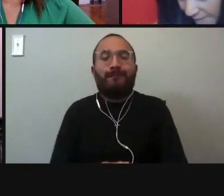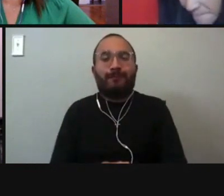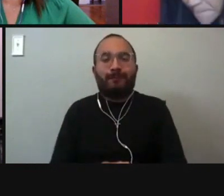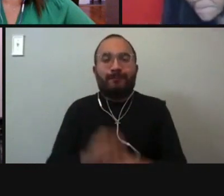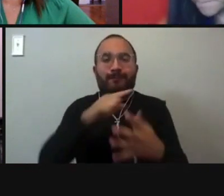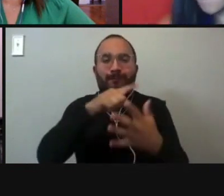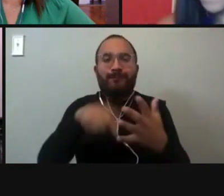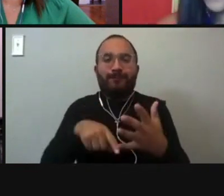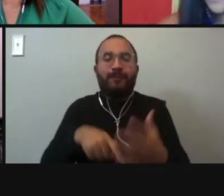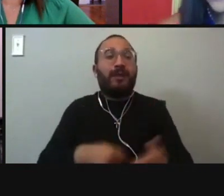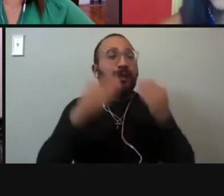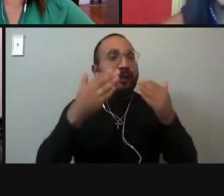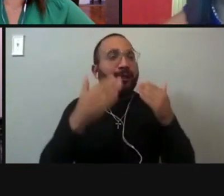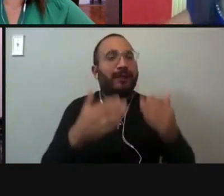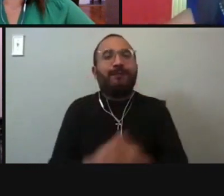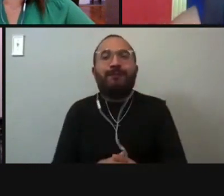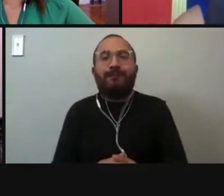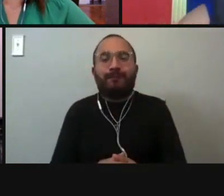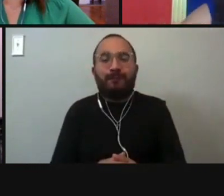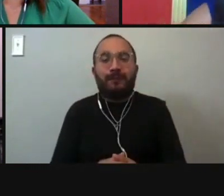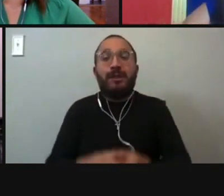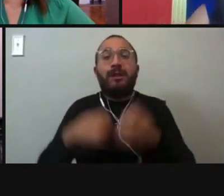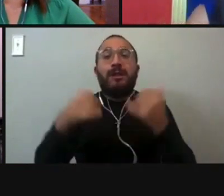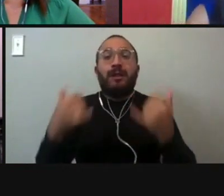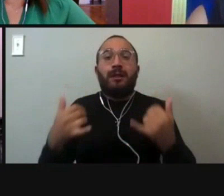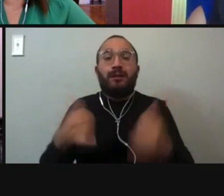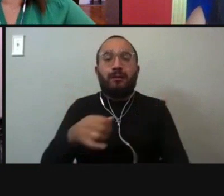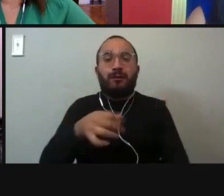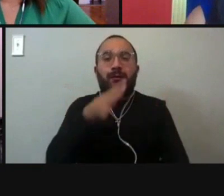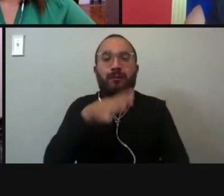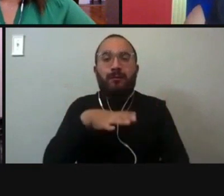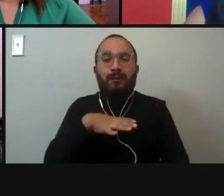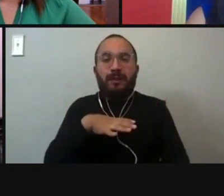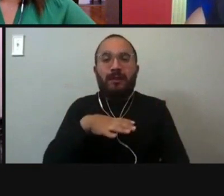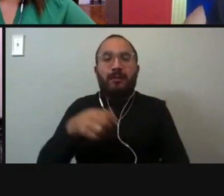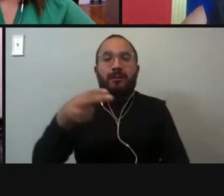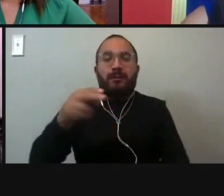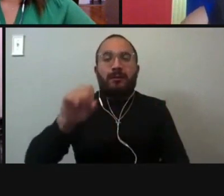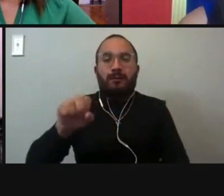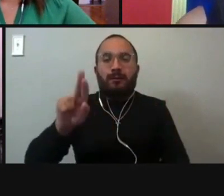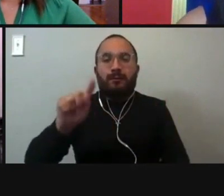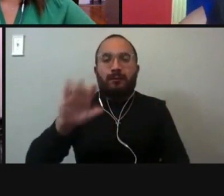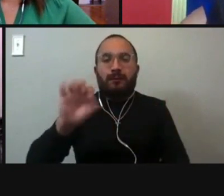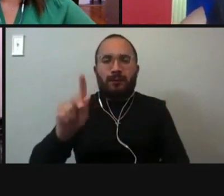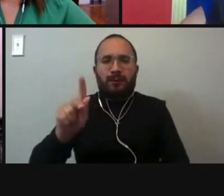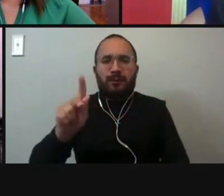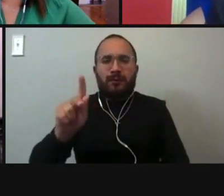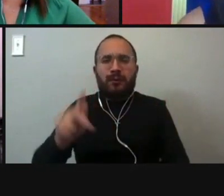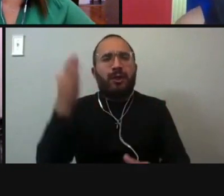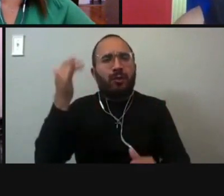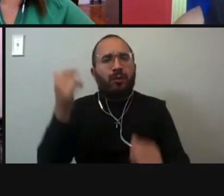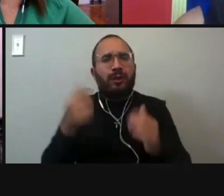Great. Thank you so much. Ms. Hortix, you want to please share a bit about yourself and why you want to represent precinct two?